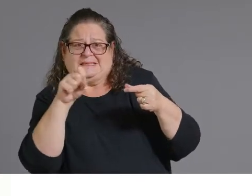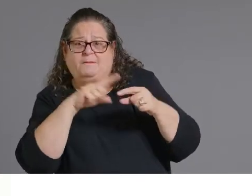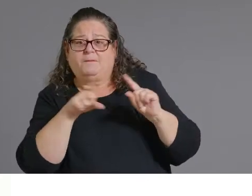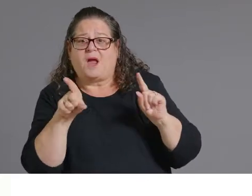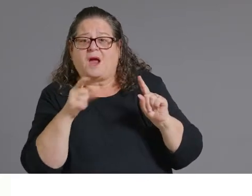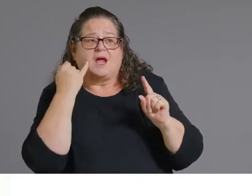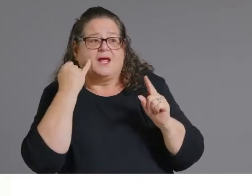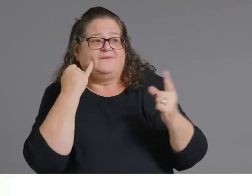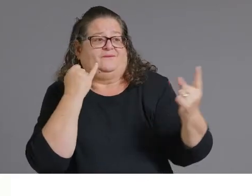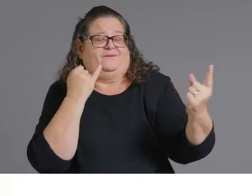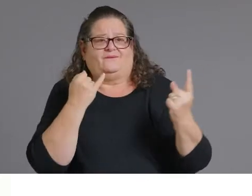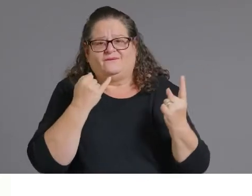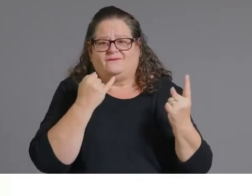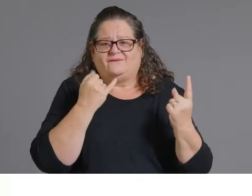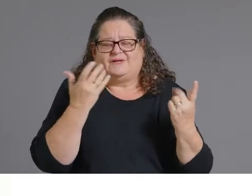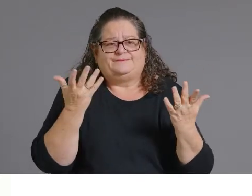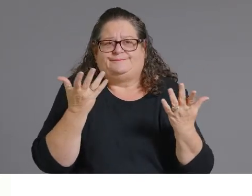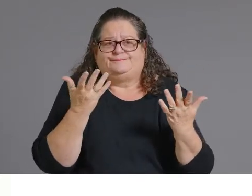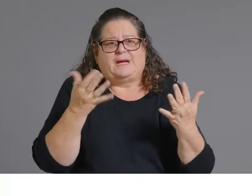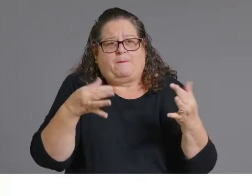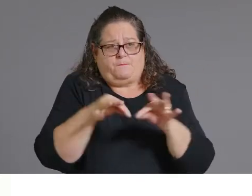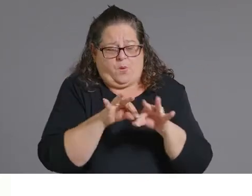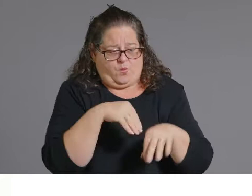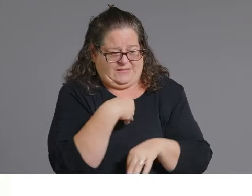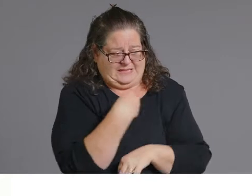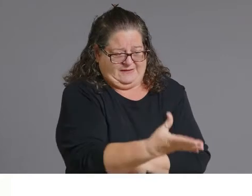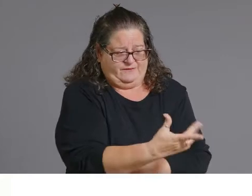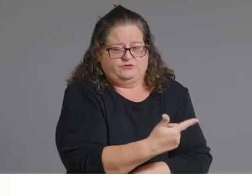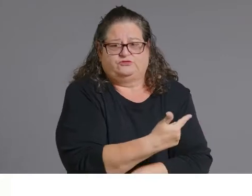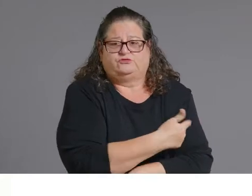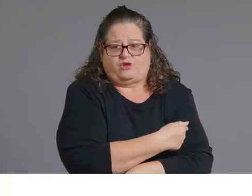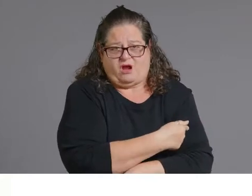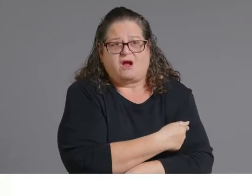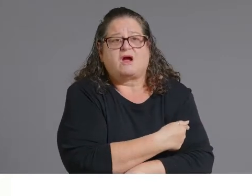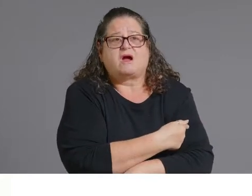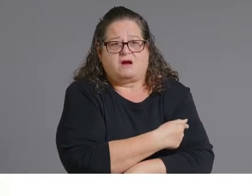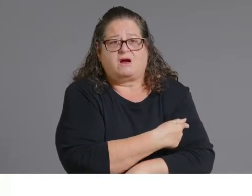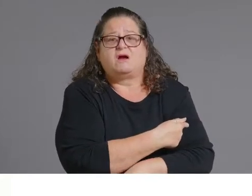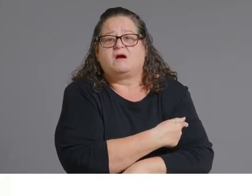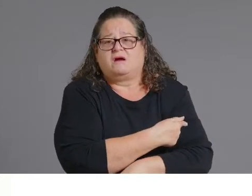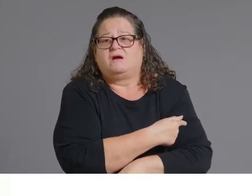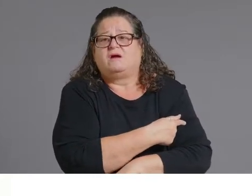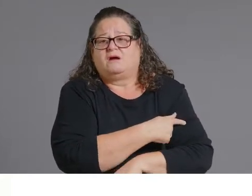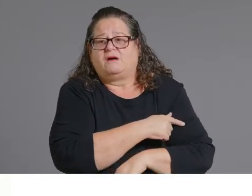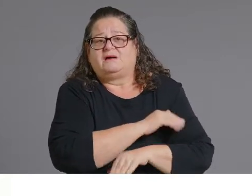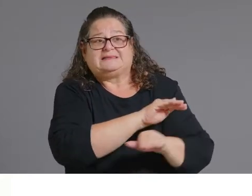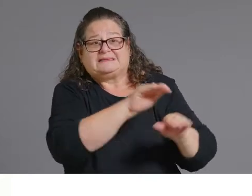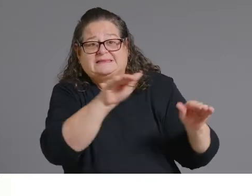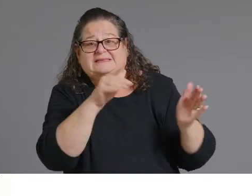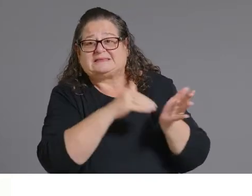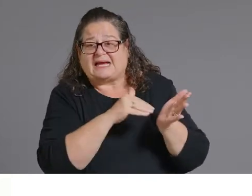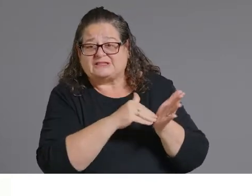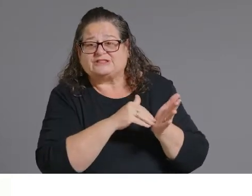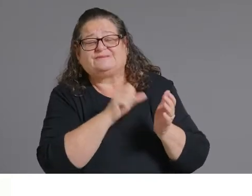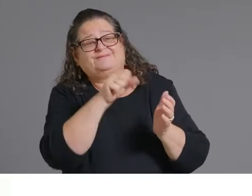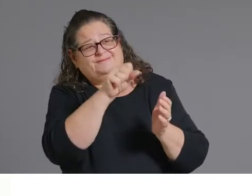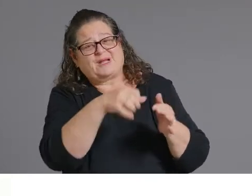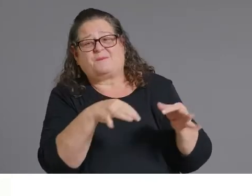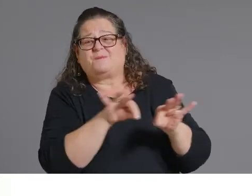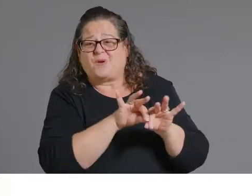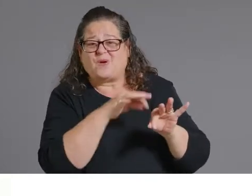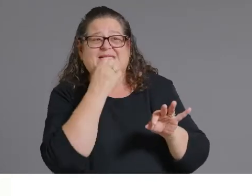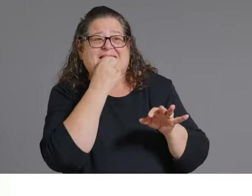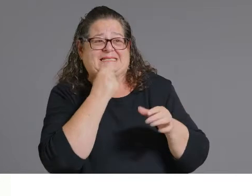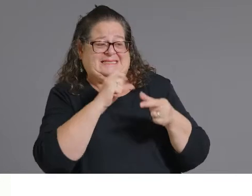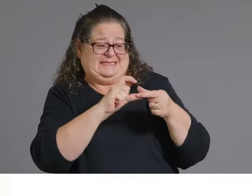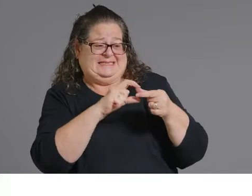in an arm so we are working with our providers to let them know while we want to minimize waste to open a vial to give